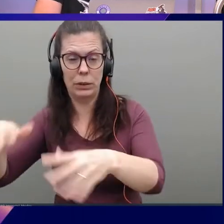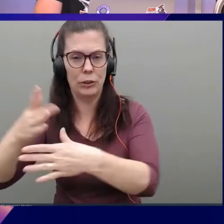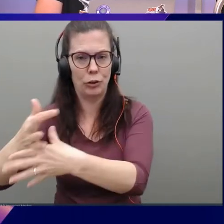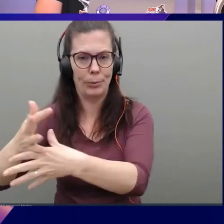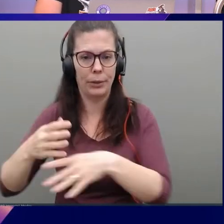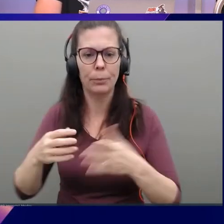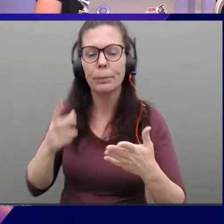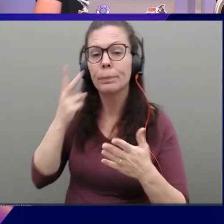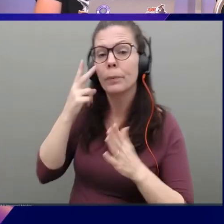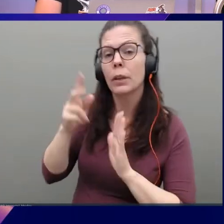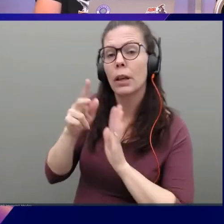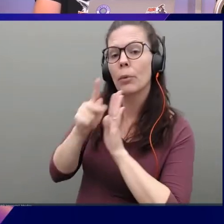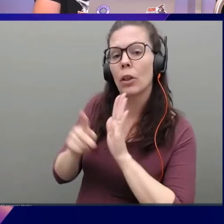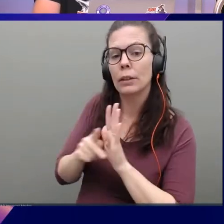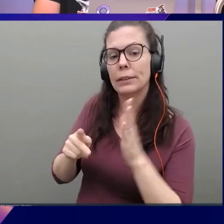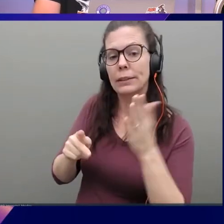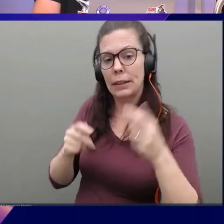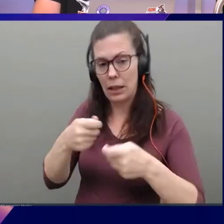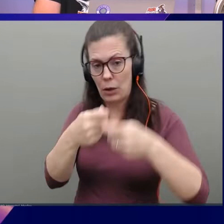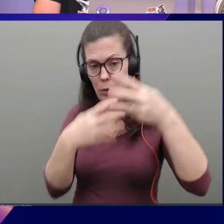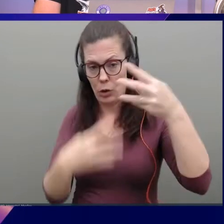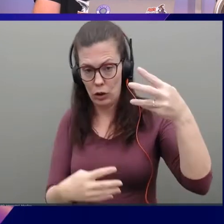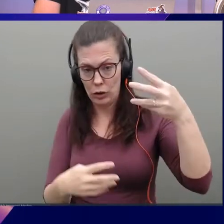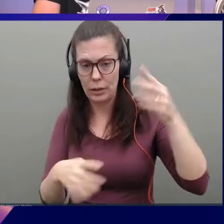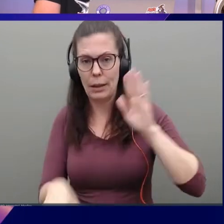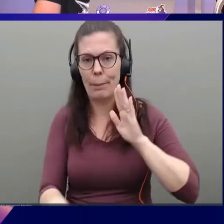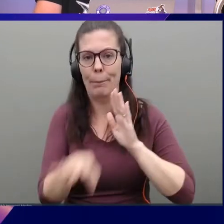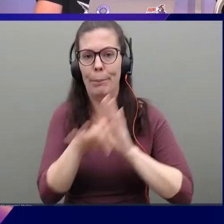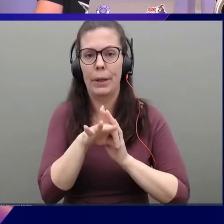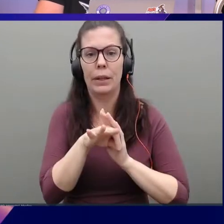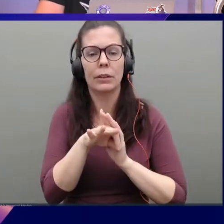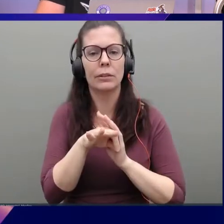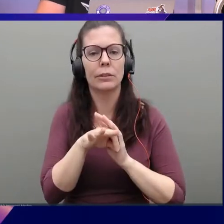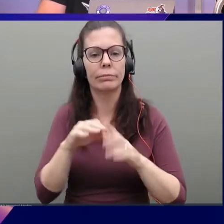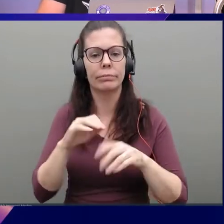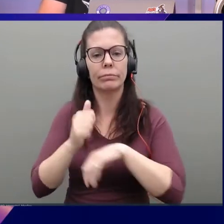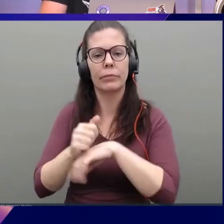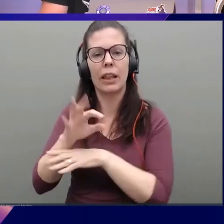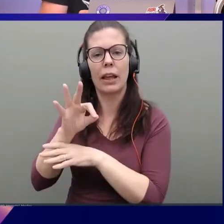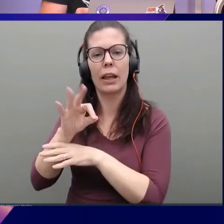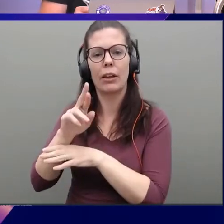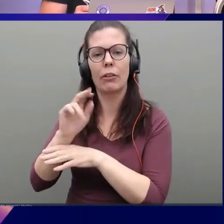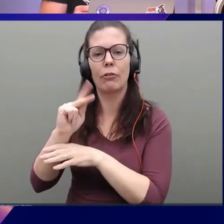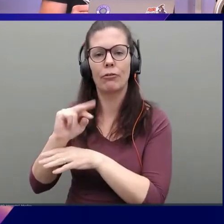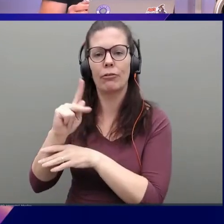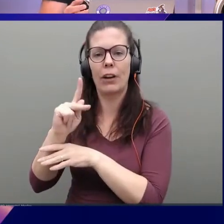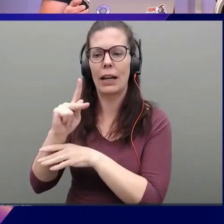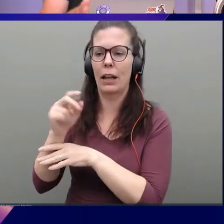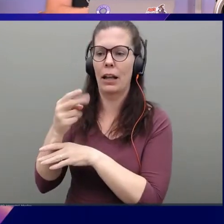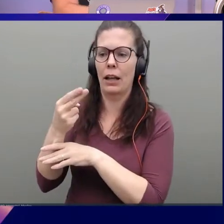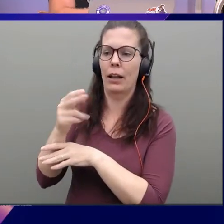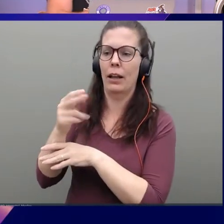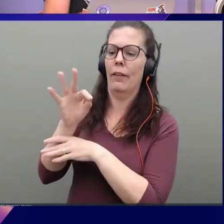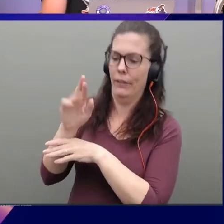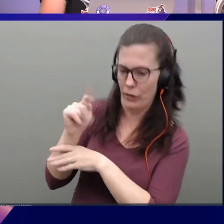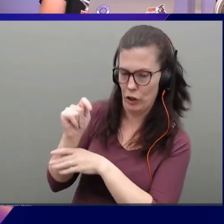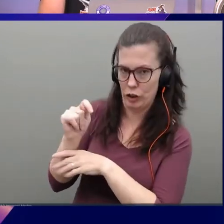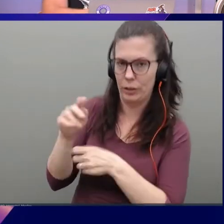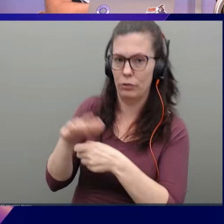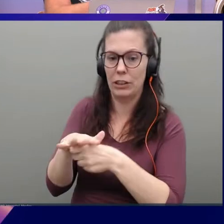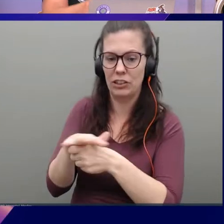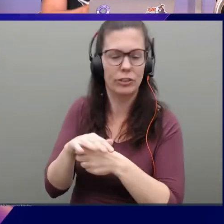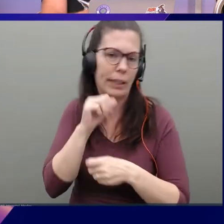here. I'm just going to come down here and I'm going to select the Frankfurt region. And I don't need to give any other